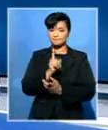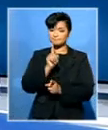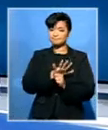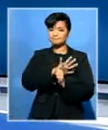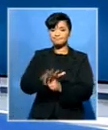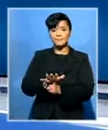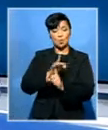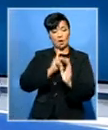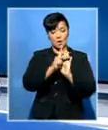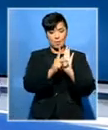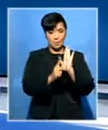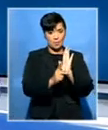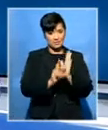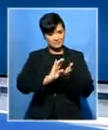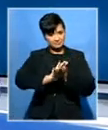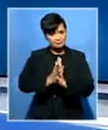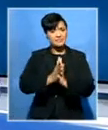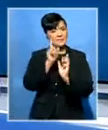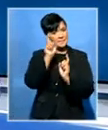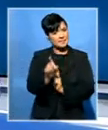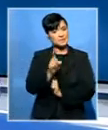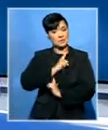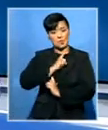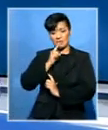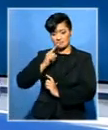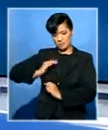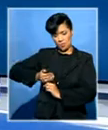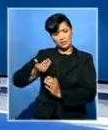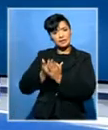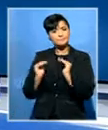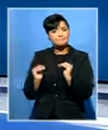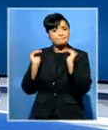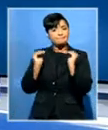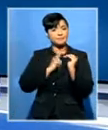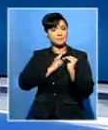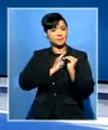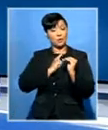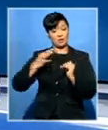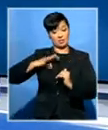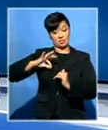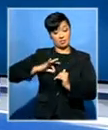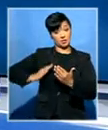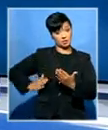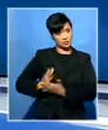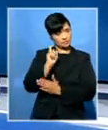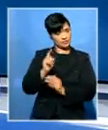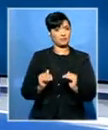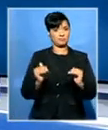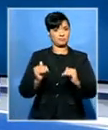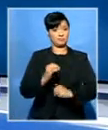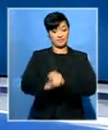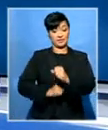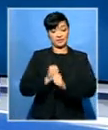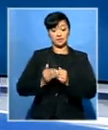contradictory policies that rob the world of even greater progress in the realization of women and girls' rights. This